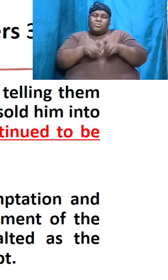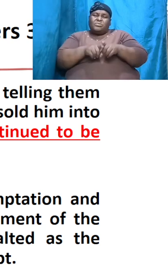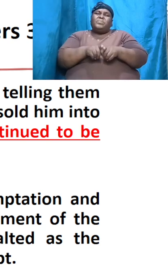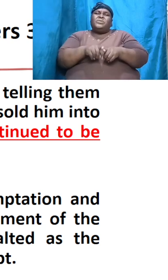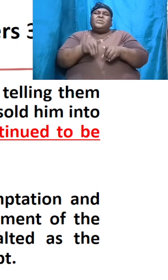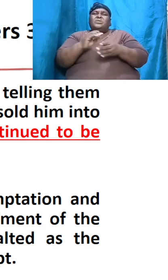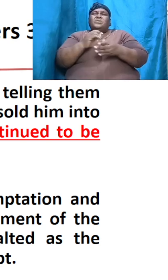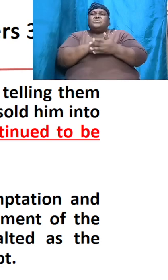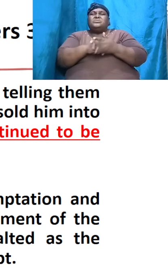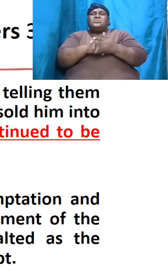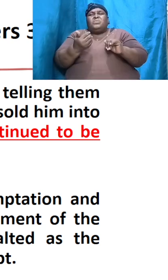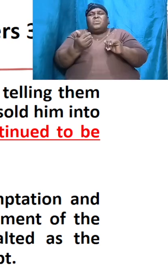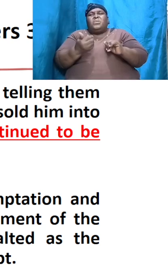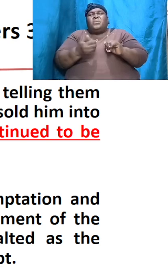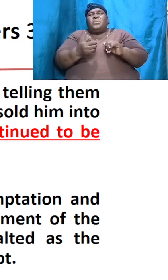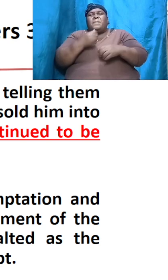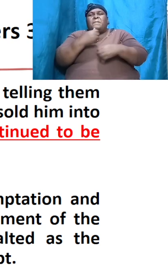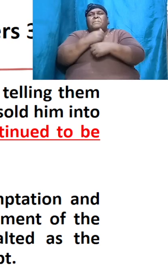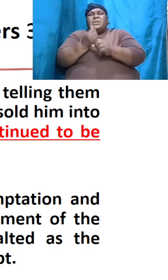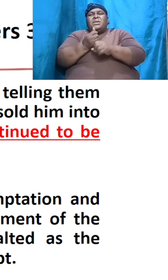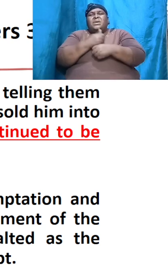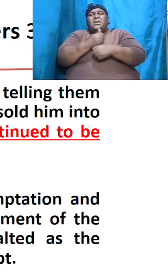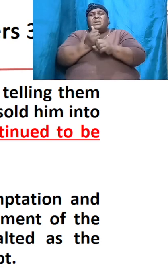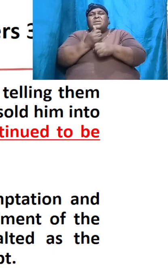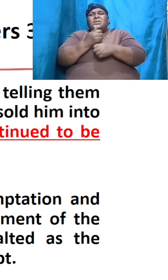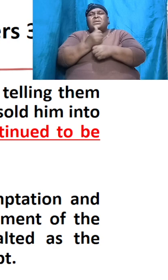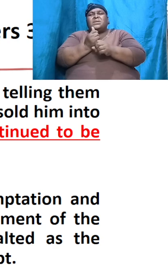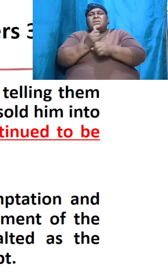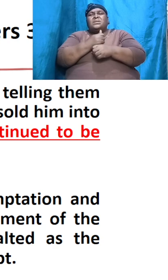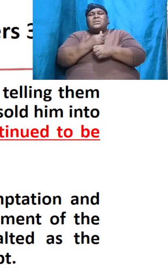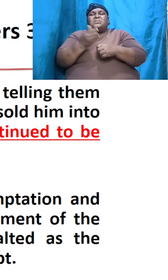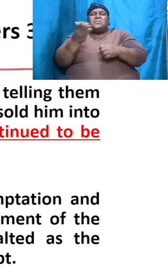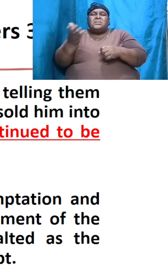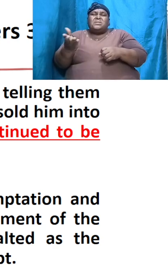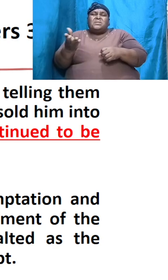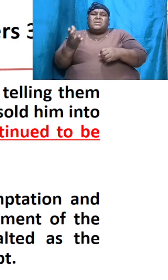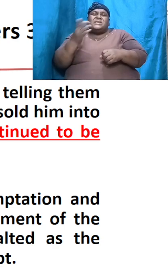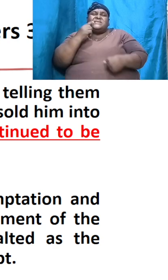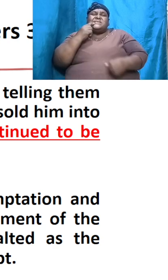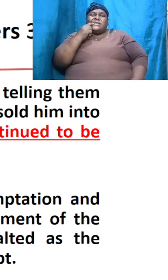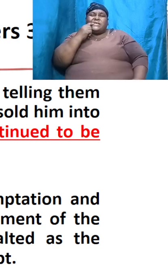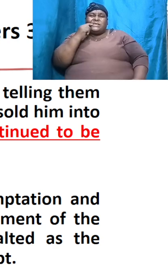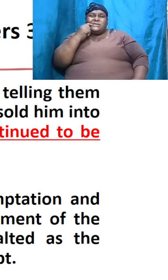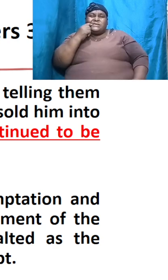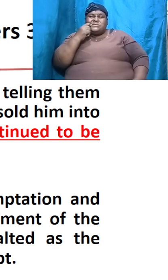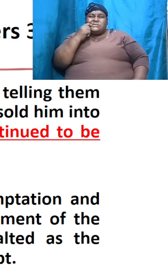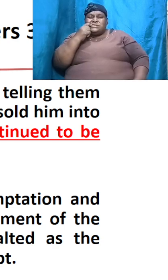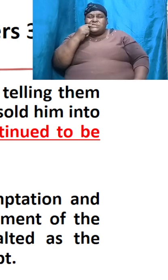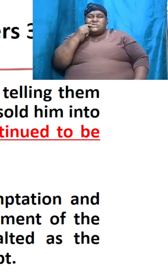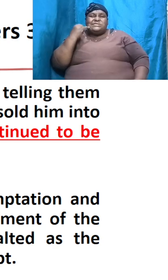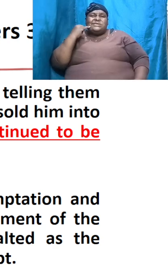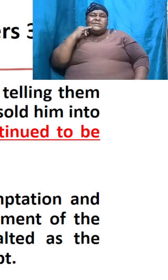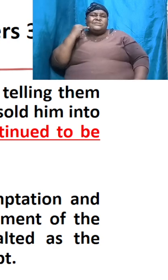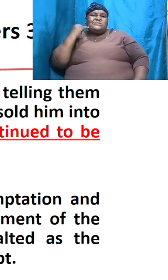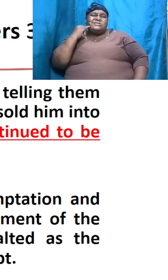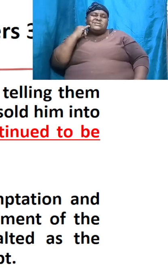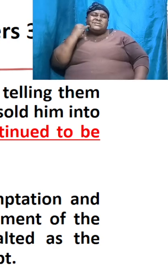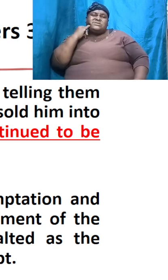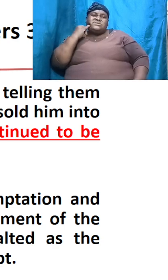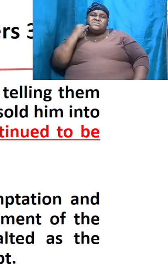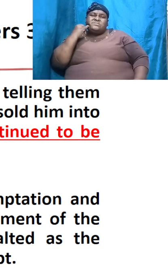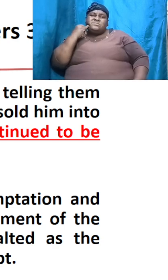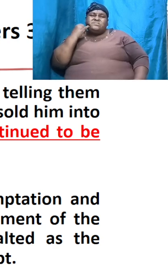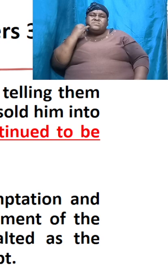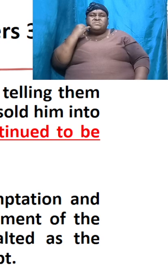somehow caused them to be envious of him and ultimately they